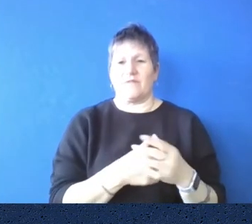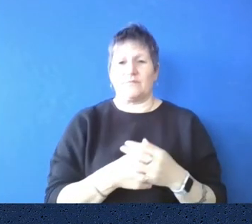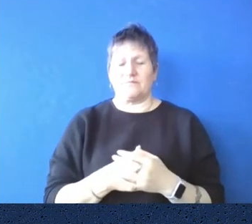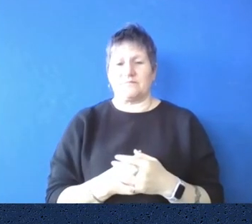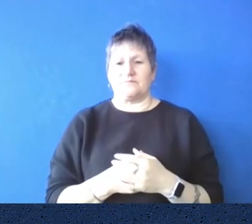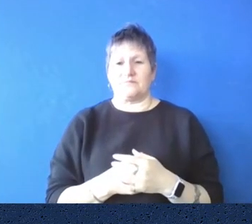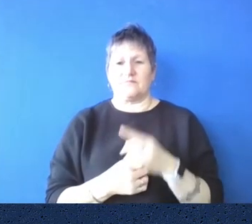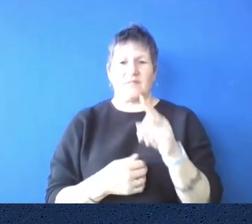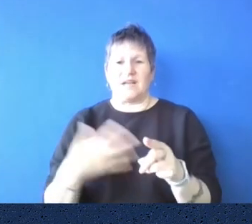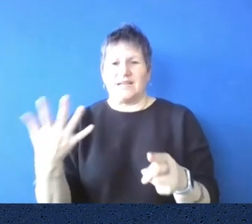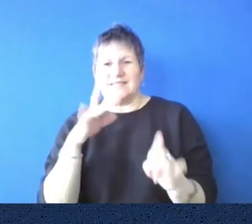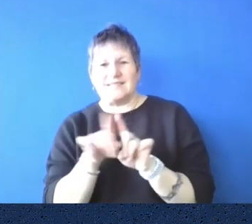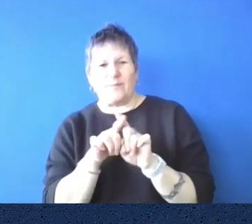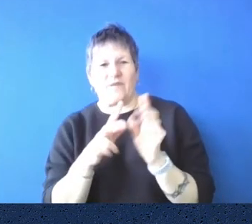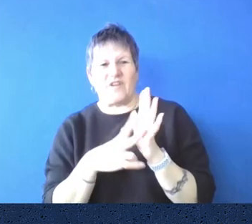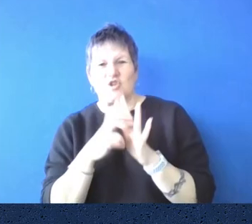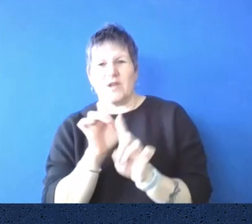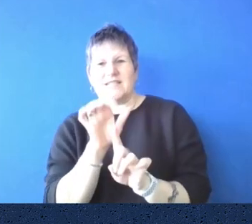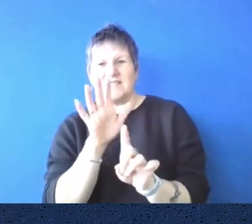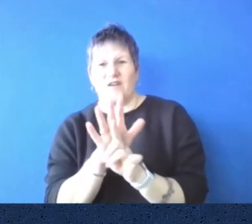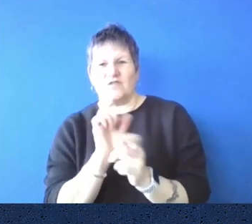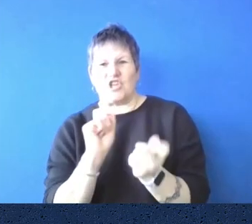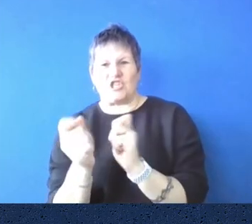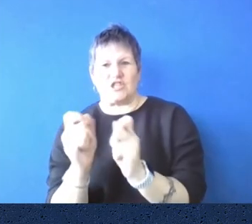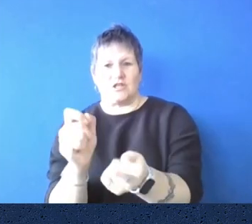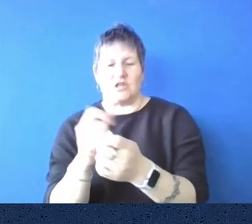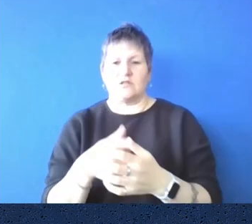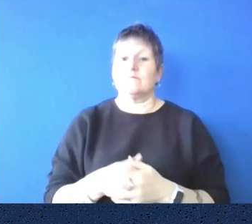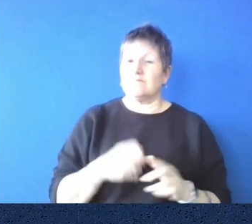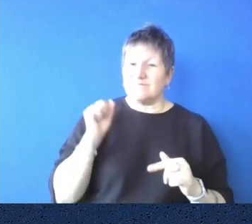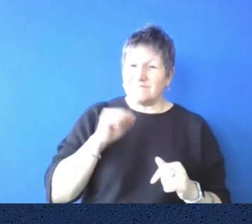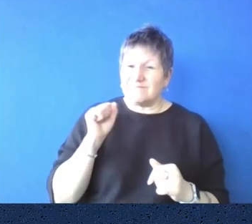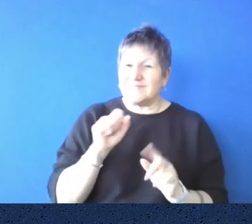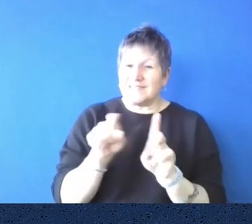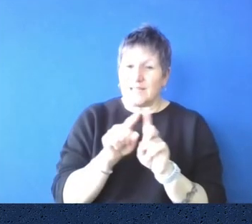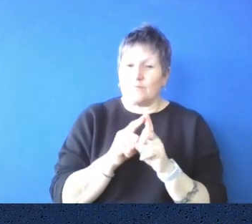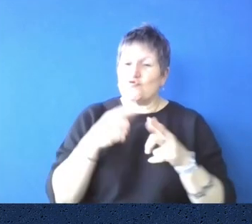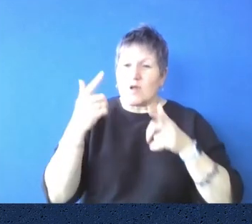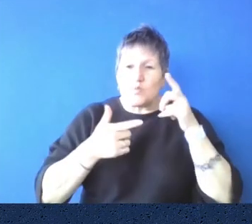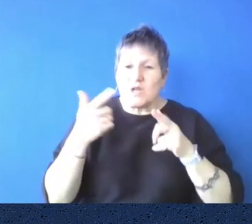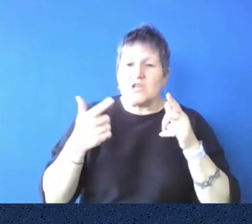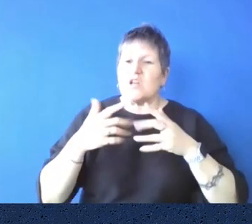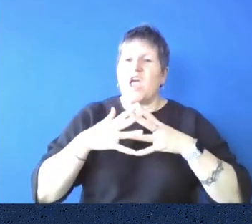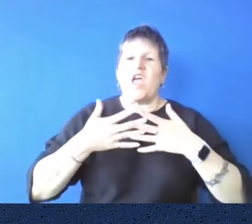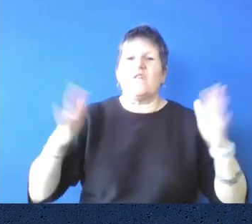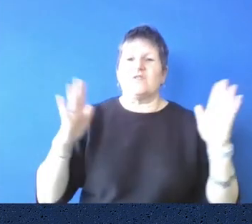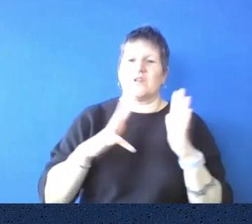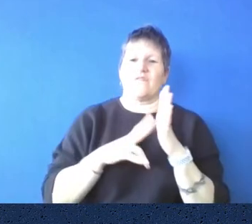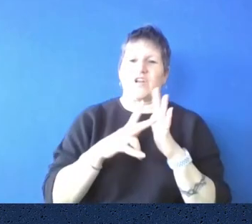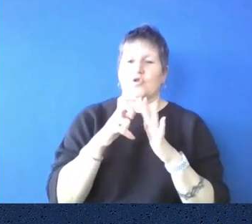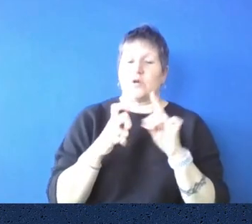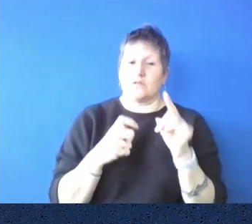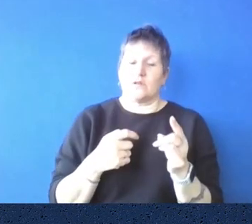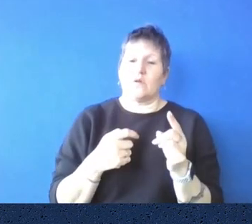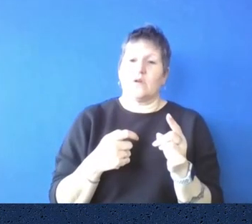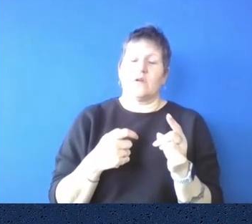infrastructure. Yeah. Yeah. Transport, all of those things. And, um, the thing is, as more and more information is